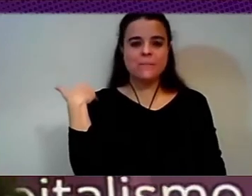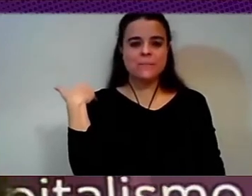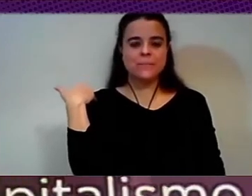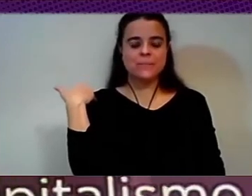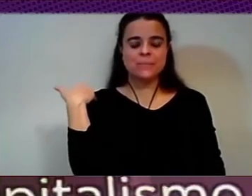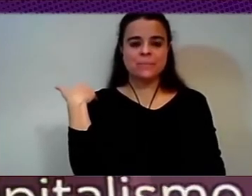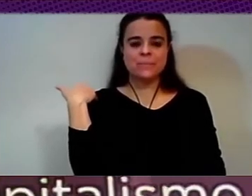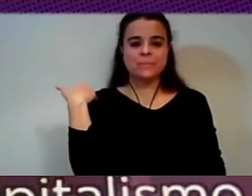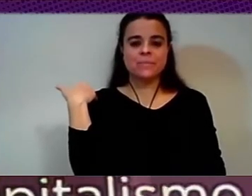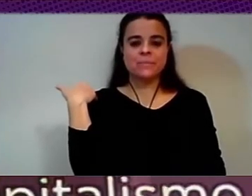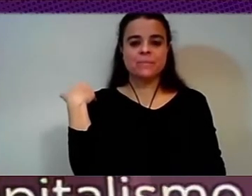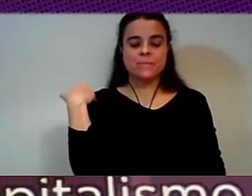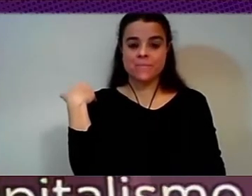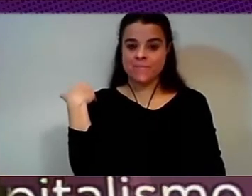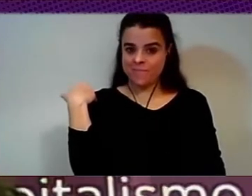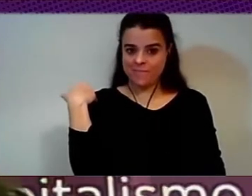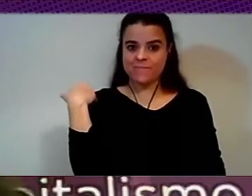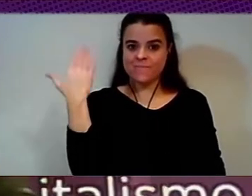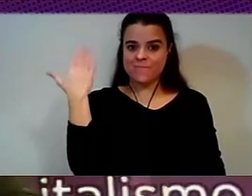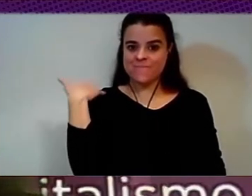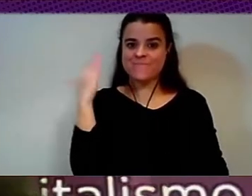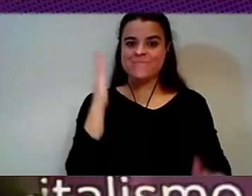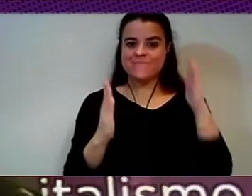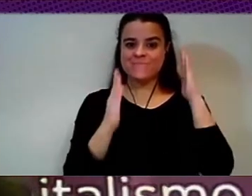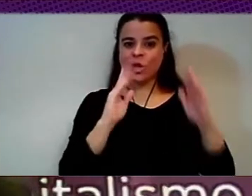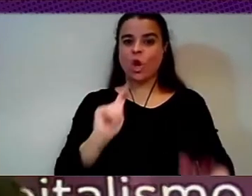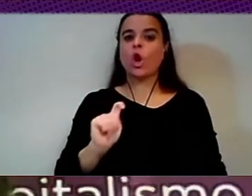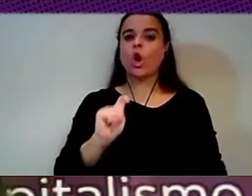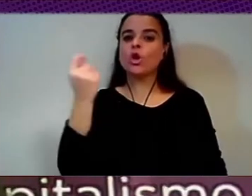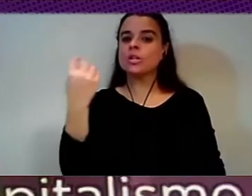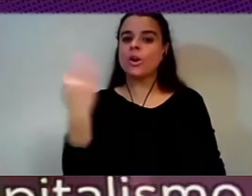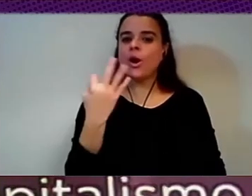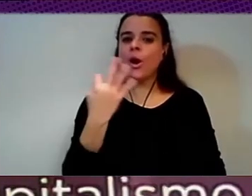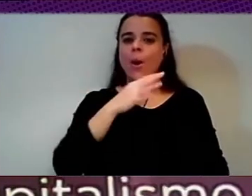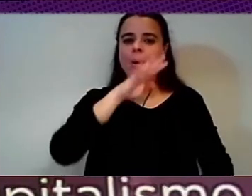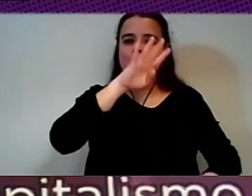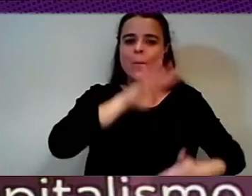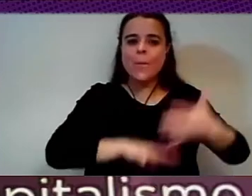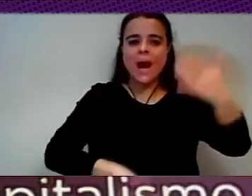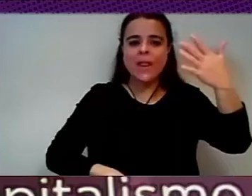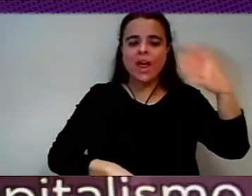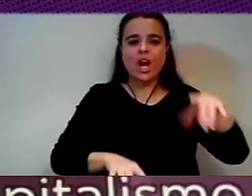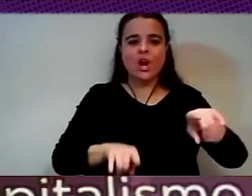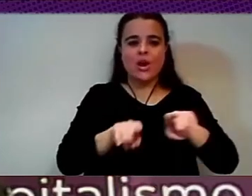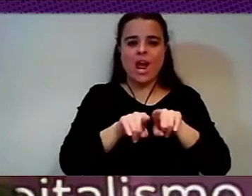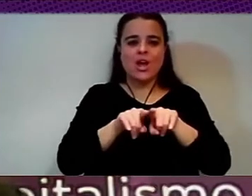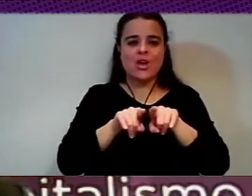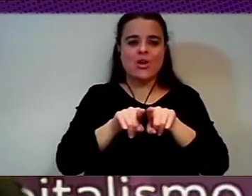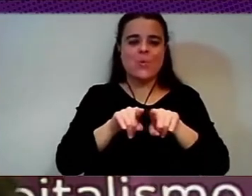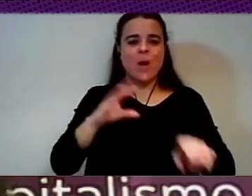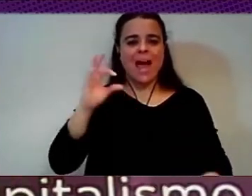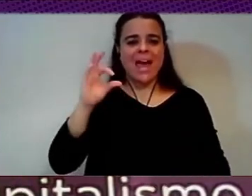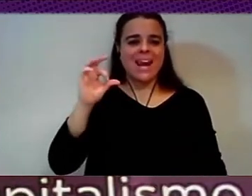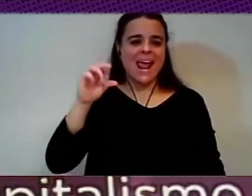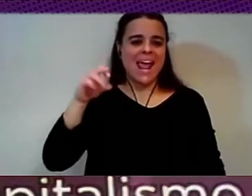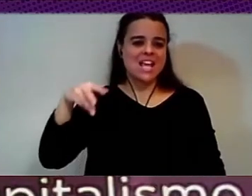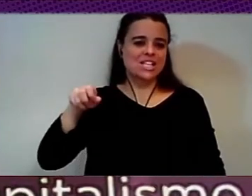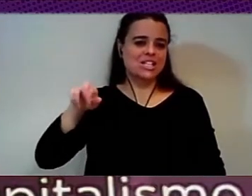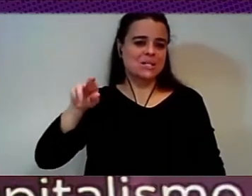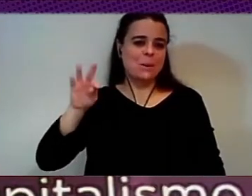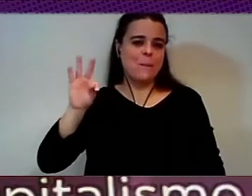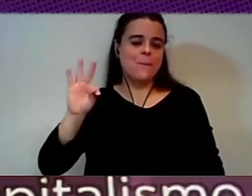mechanism through digital technologies. They also introduced a lot of technicalities related to infrastructures,